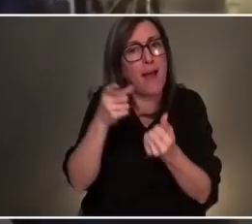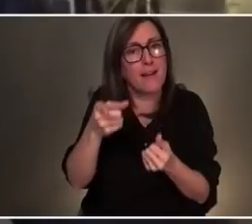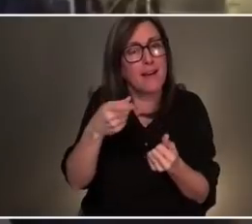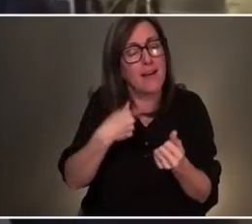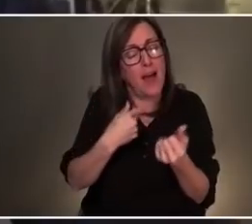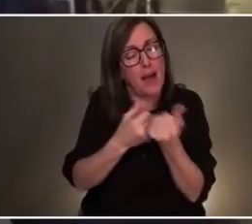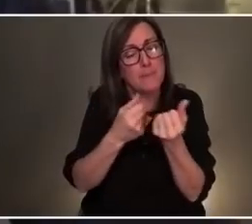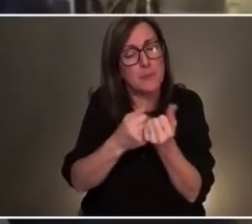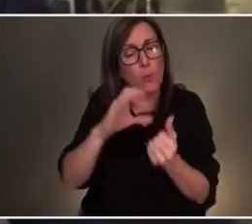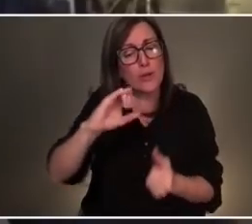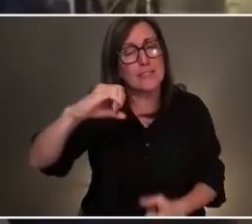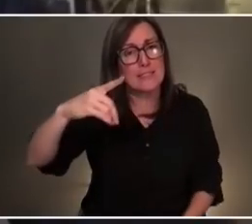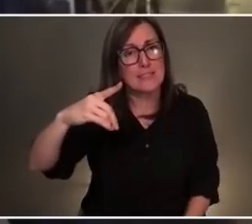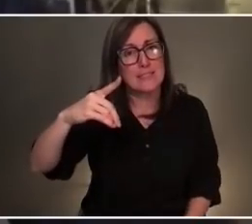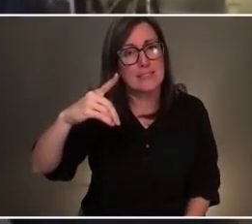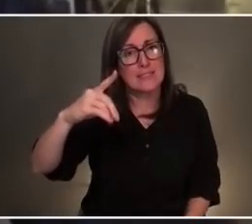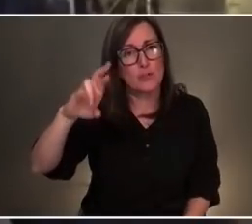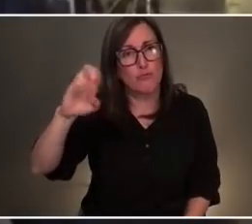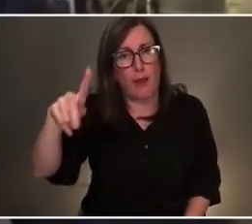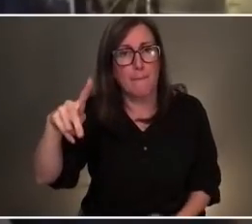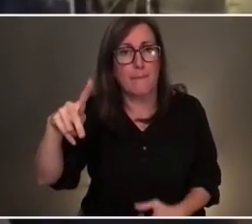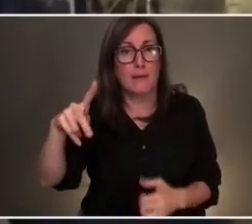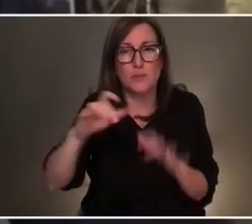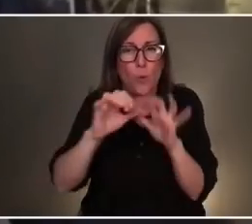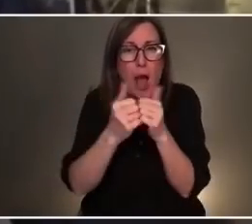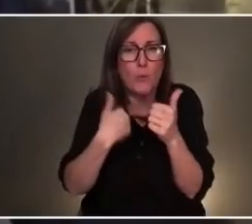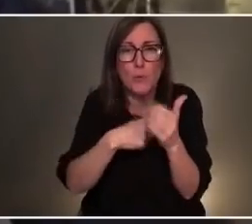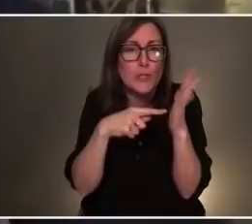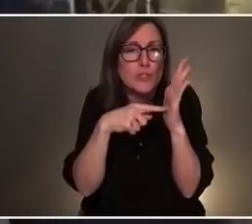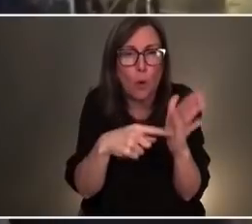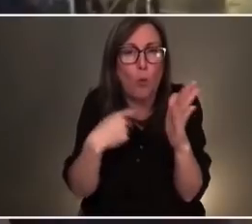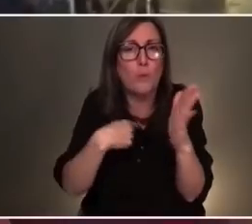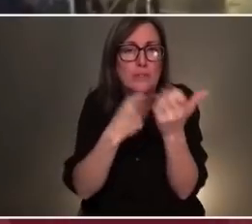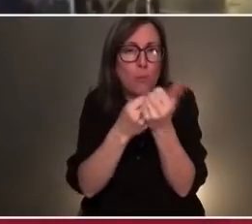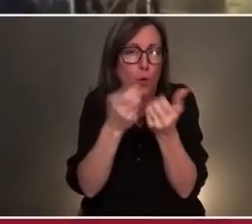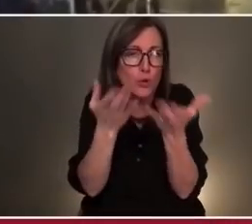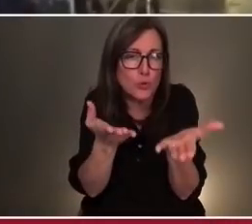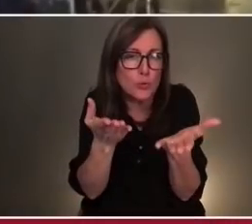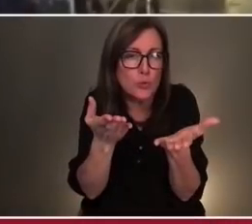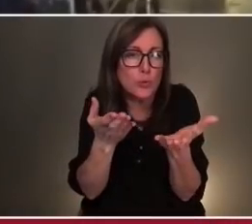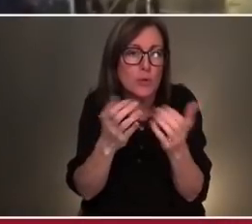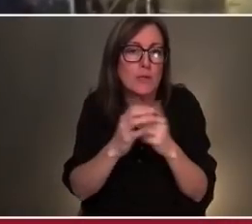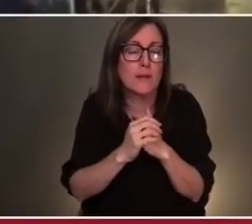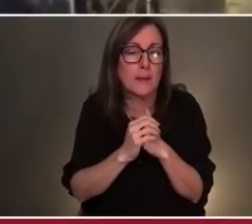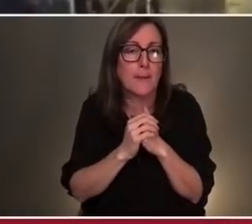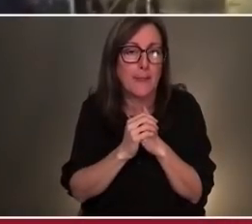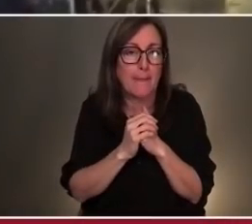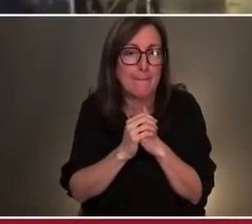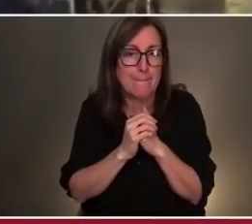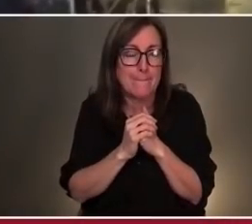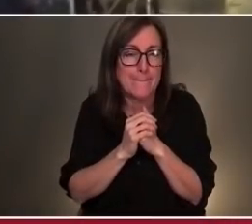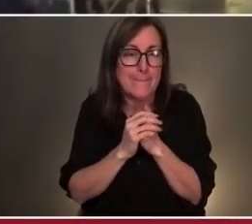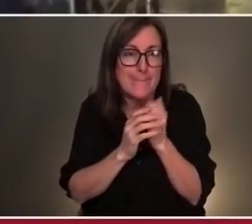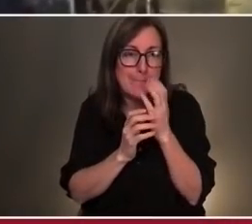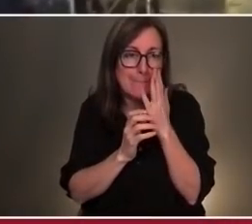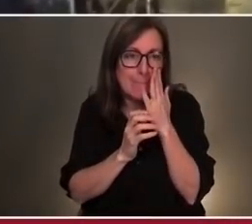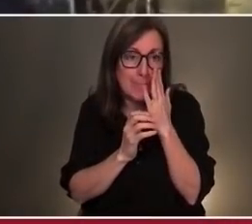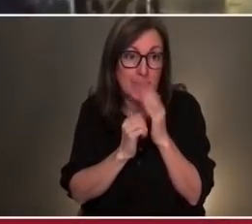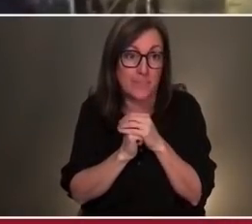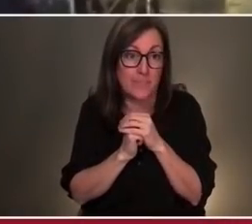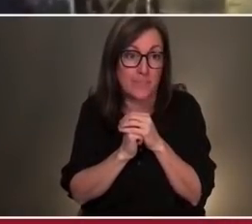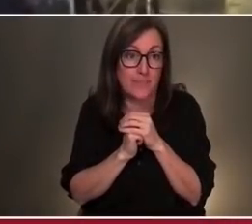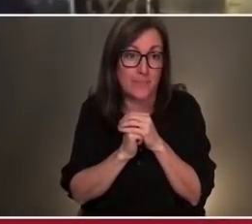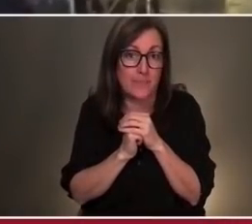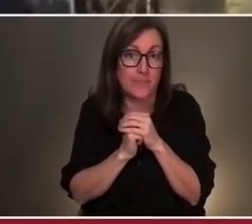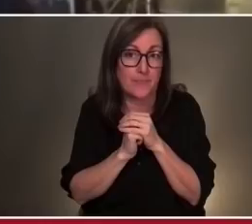there's way more supporters than there are detractors? And, you know, I think, Mike, nothing would be